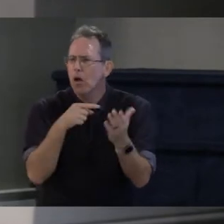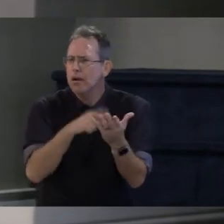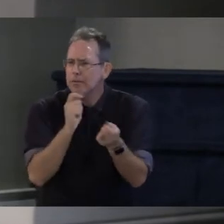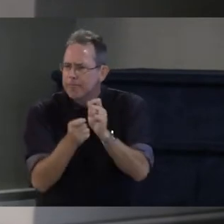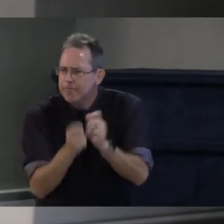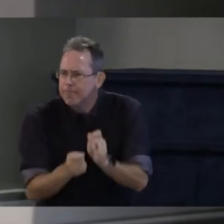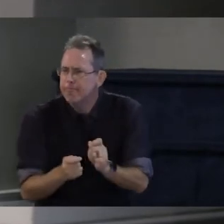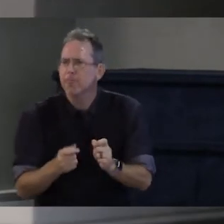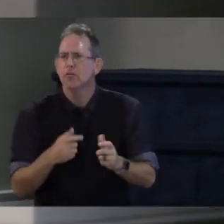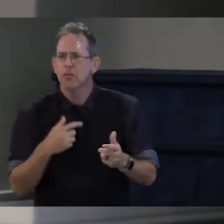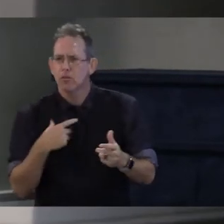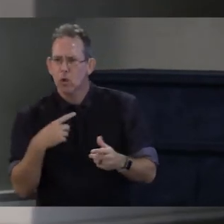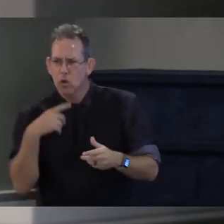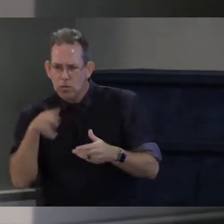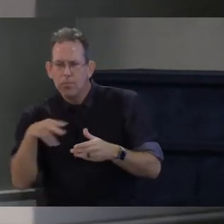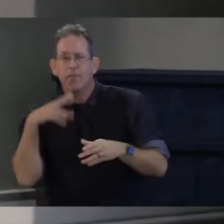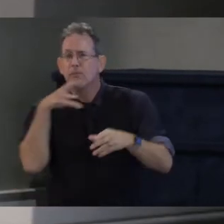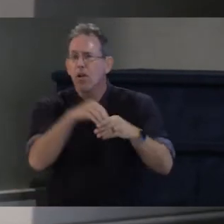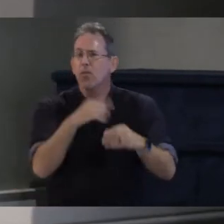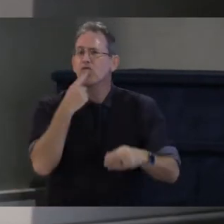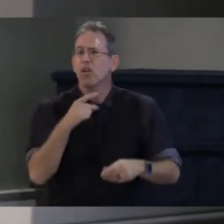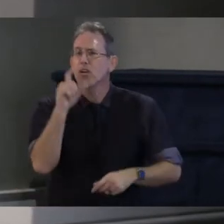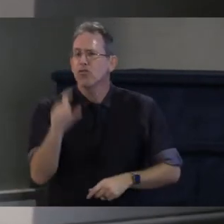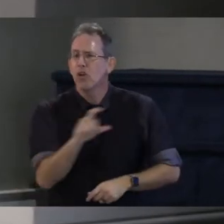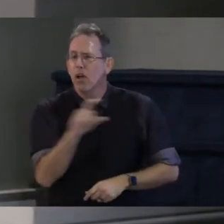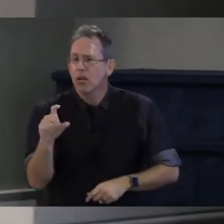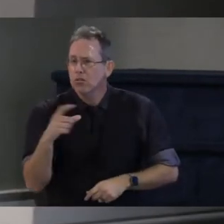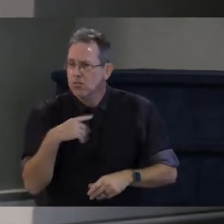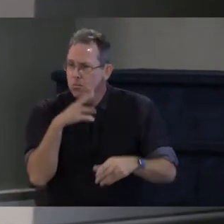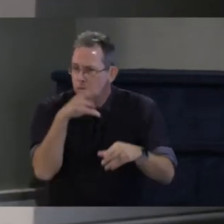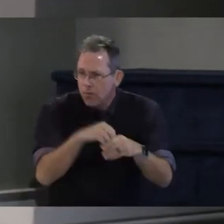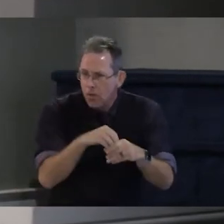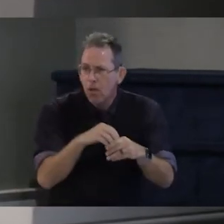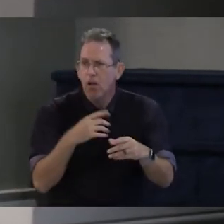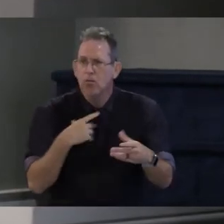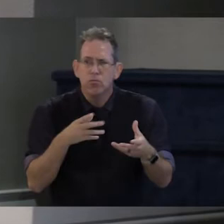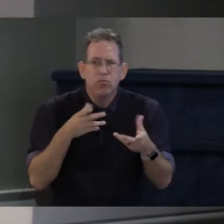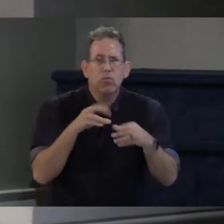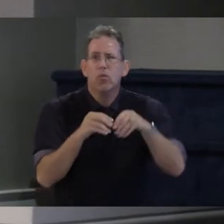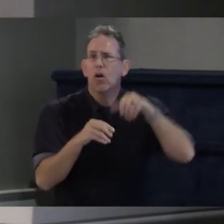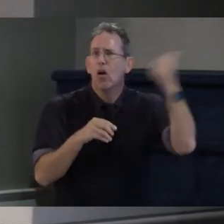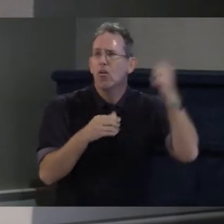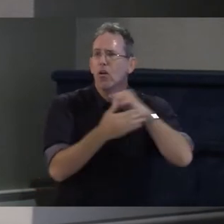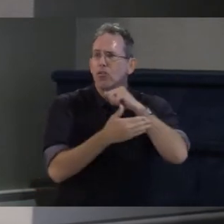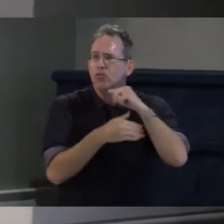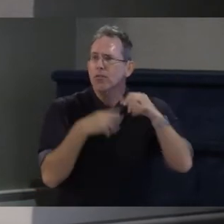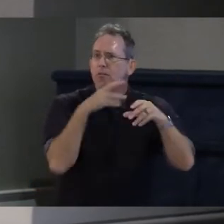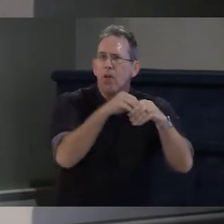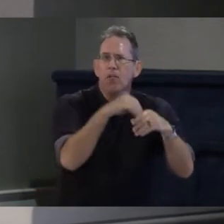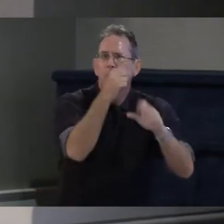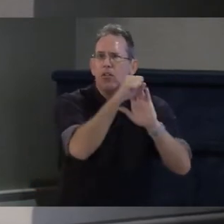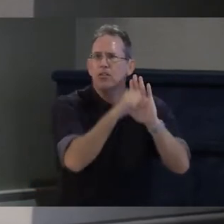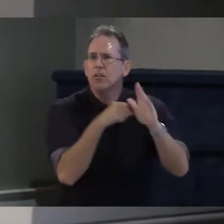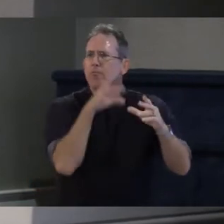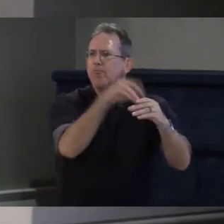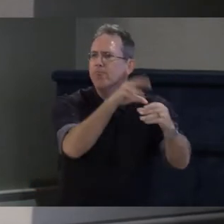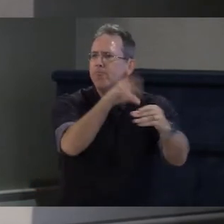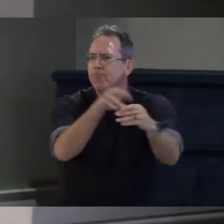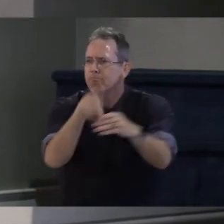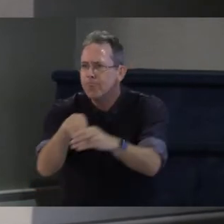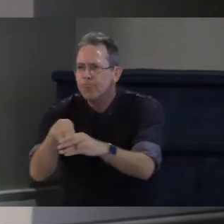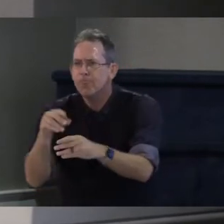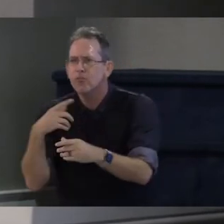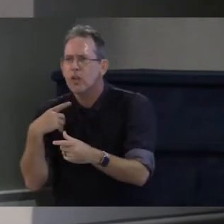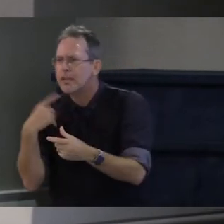I've also lived and worked across the state and know right now we need leaders who understand the diversity of challenges we face